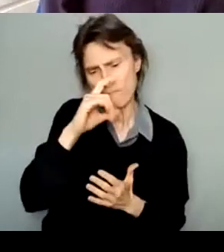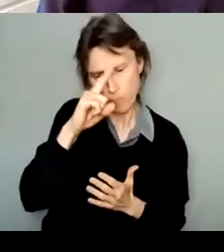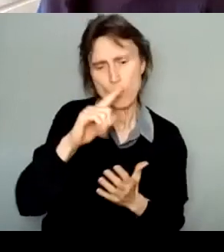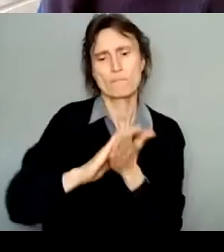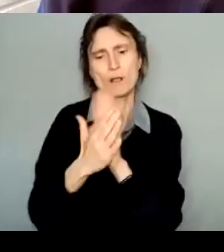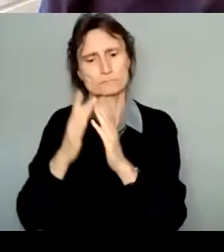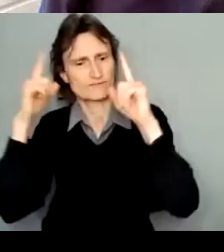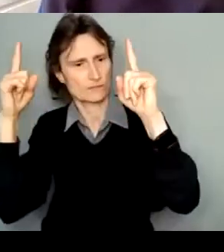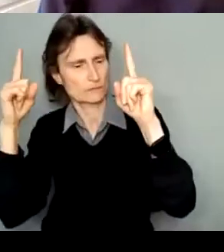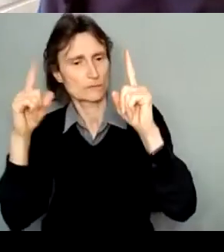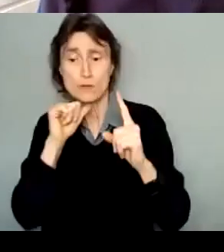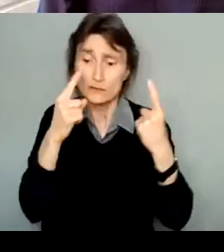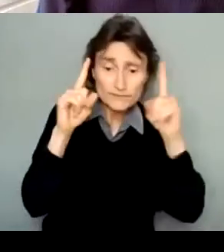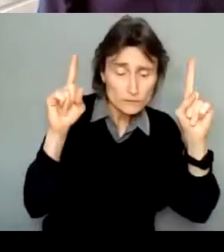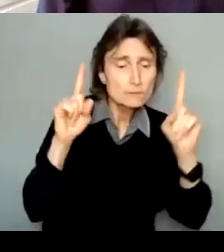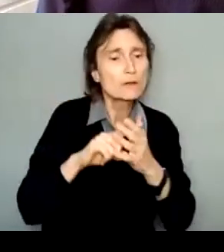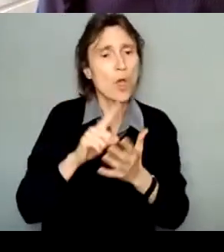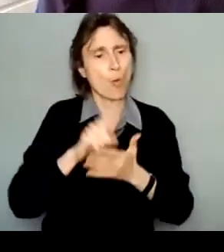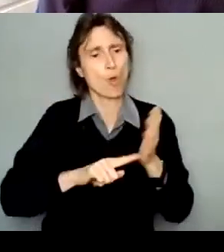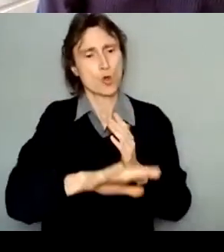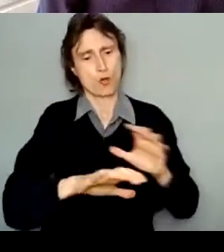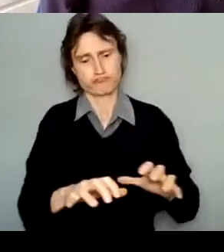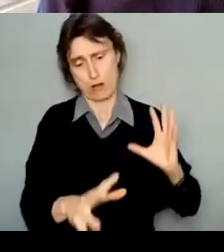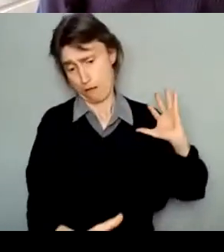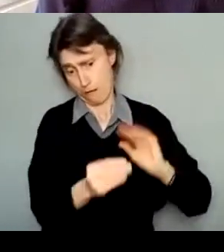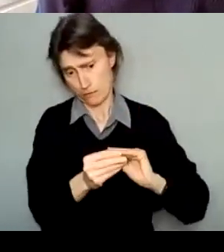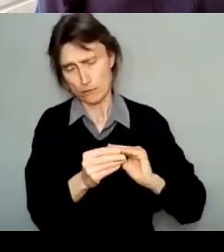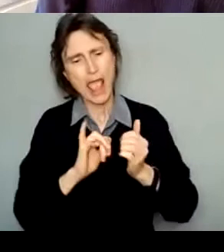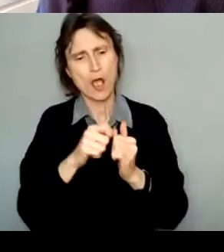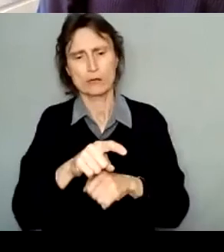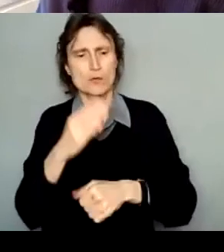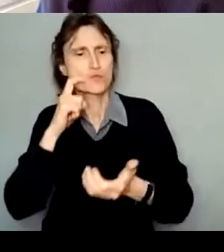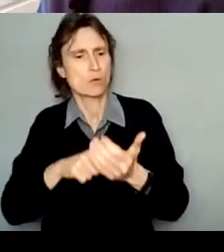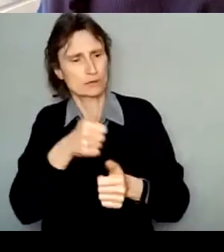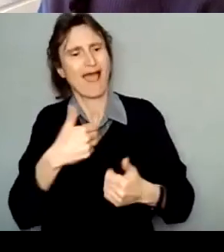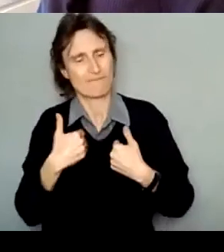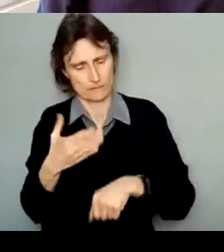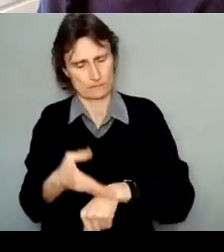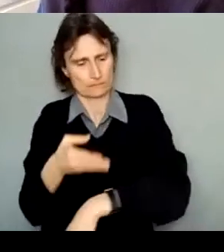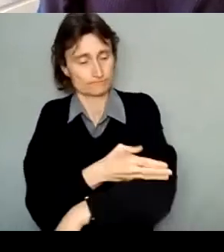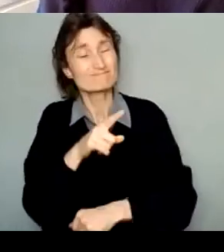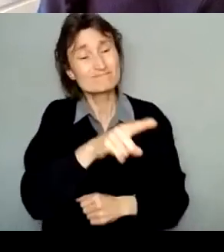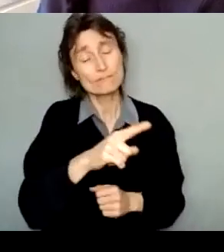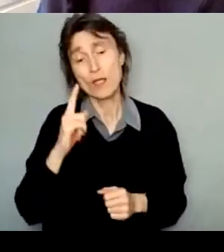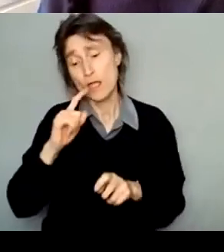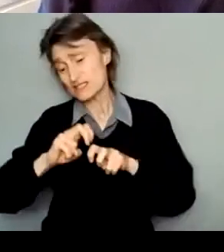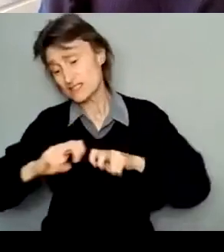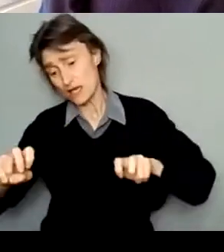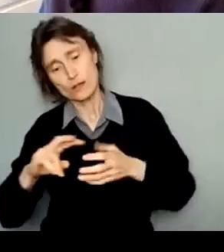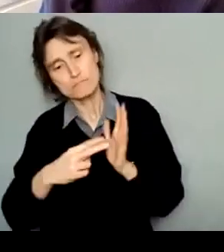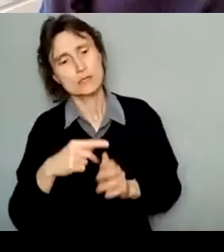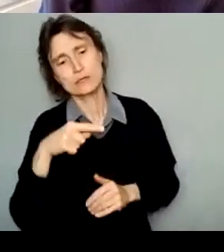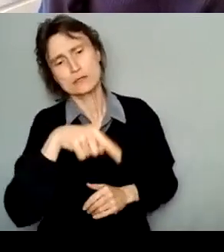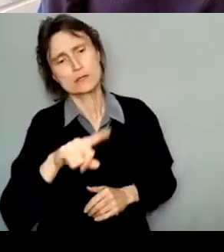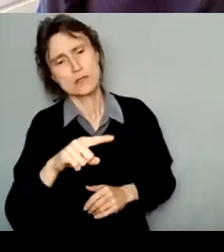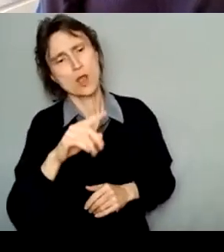goals, and given where you're at in your practice? Grantors and funders don't just want you to talk about how you will evaluate your work to tick